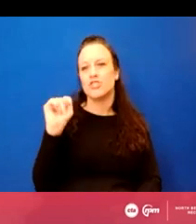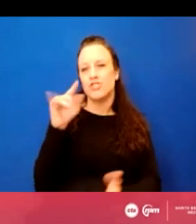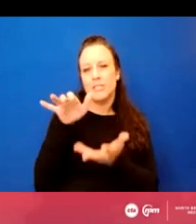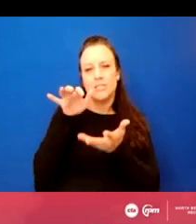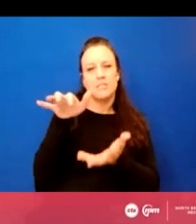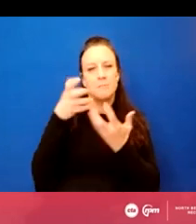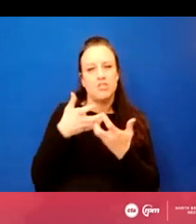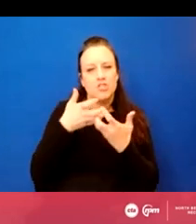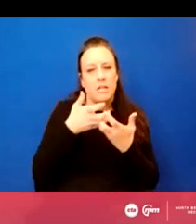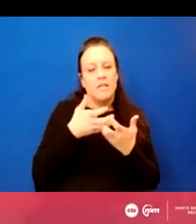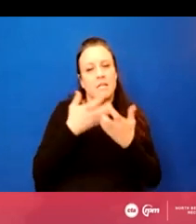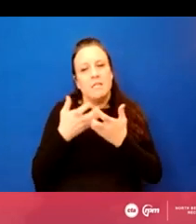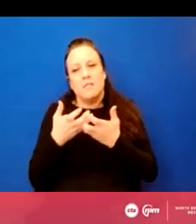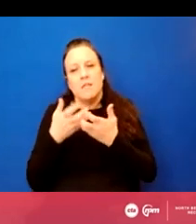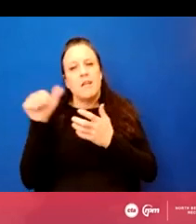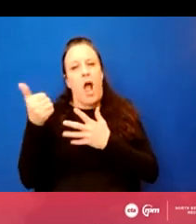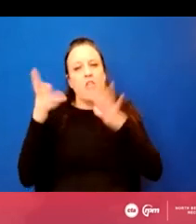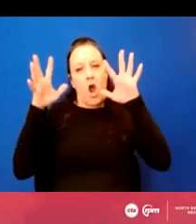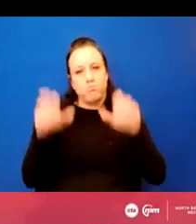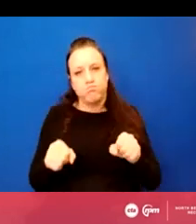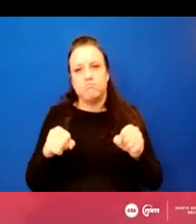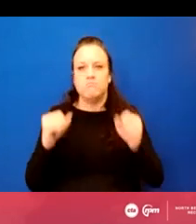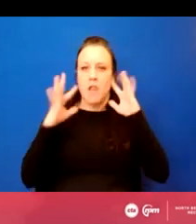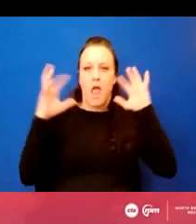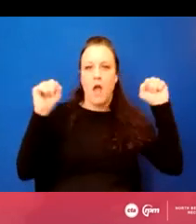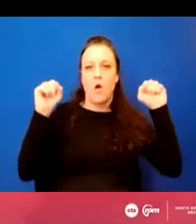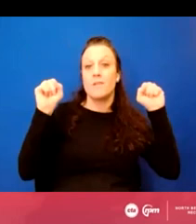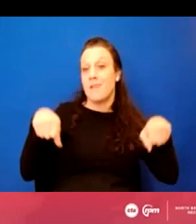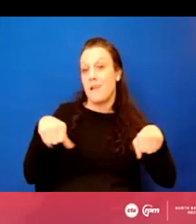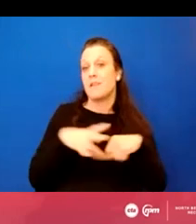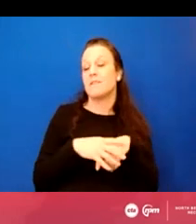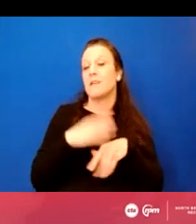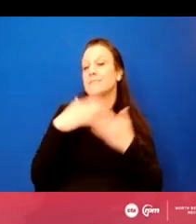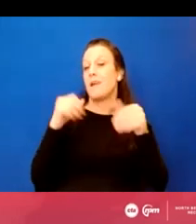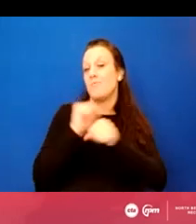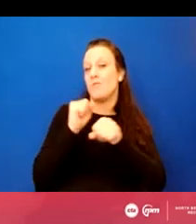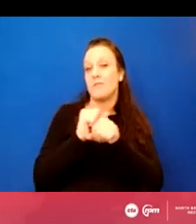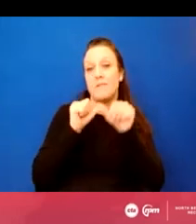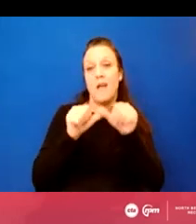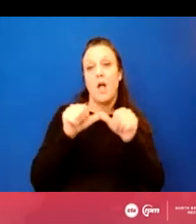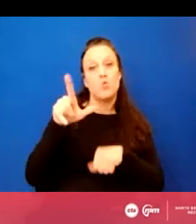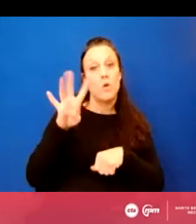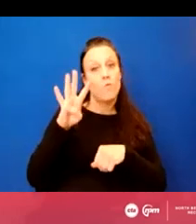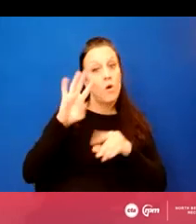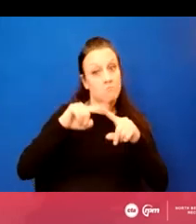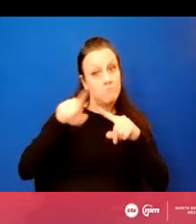running heavy machinery, and other demolition activities. Though some work will be required to follow a 24-7 schedule, the contractor